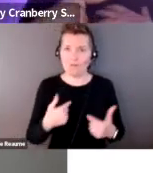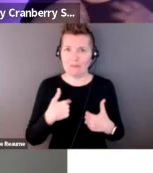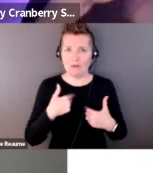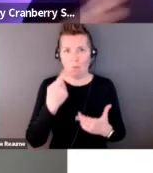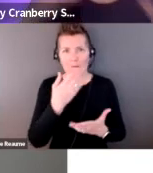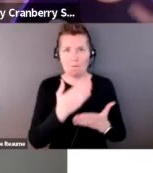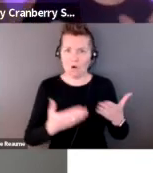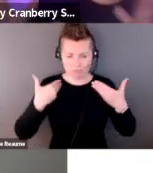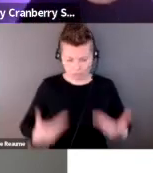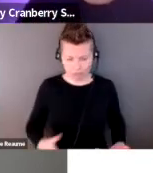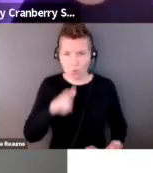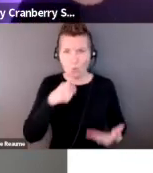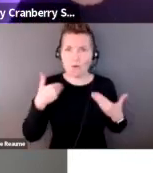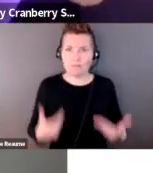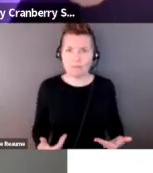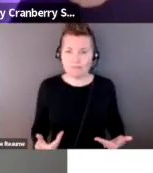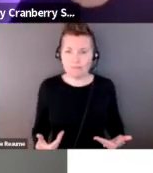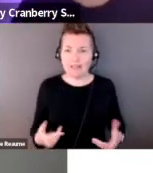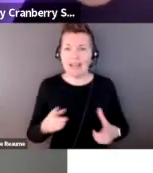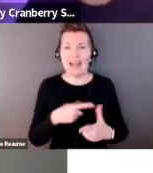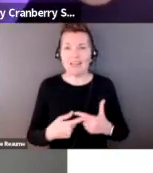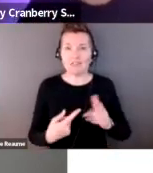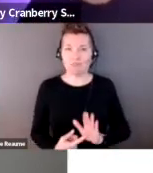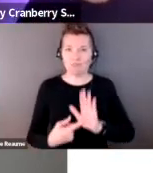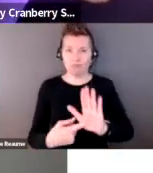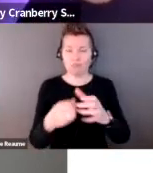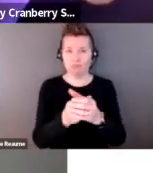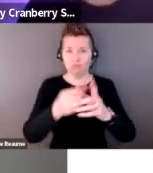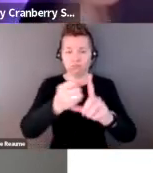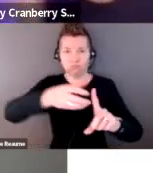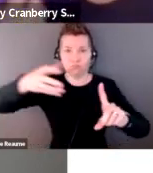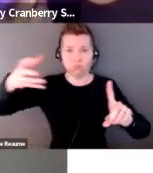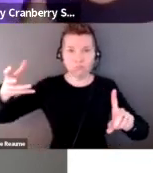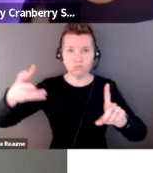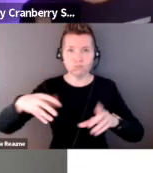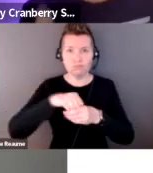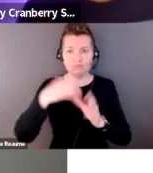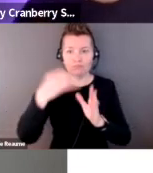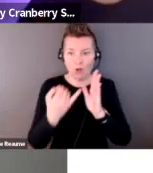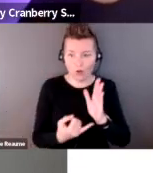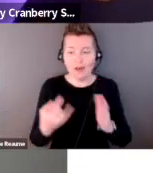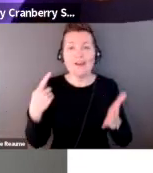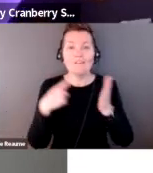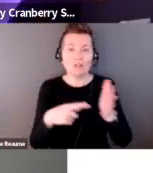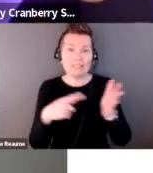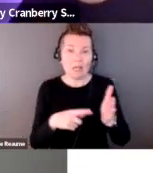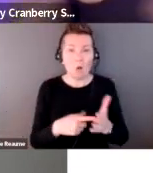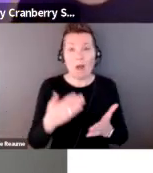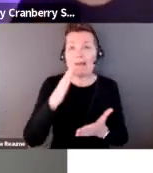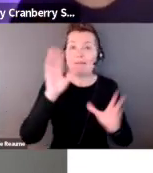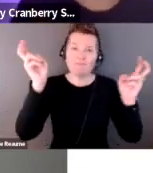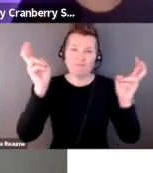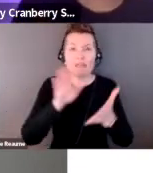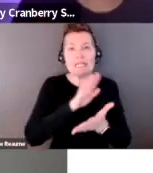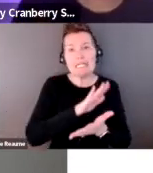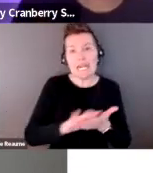to name the entirety of it. So an example of that would be like, hey, nice new wheels, instead